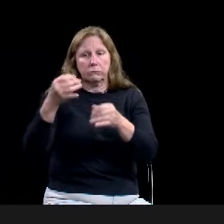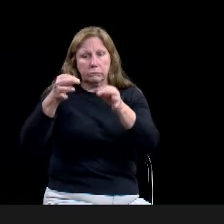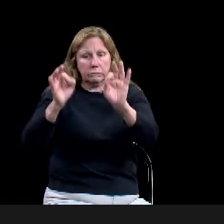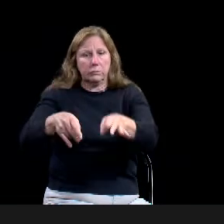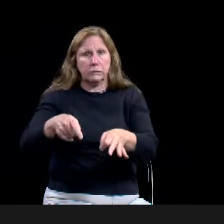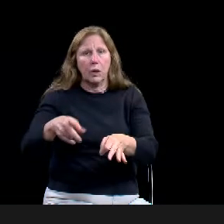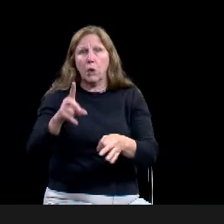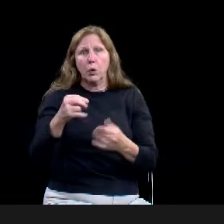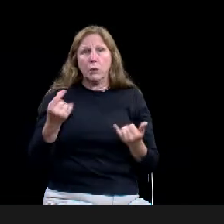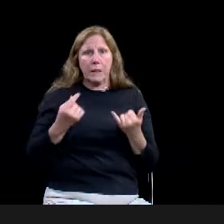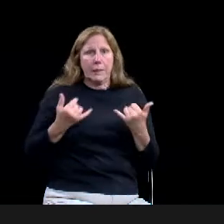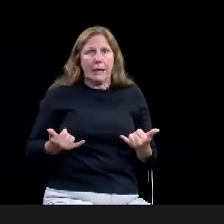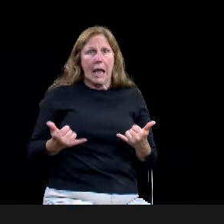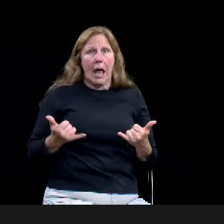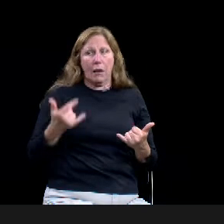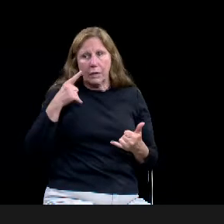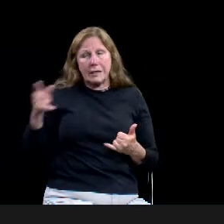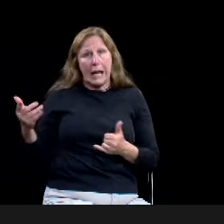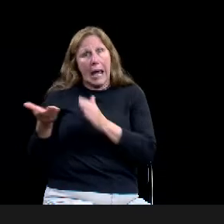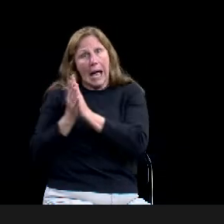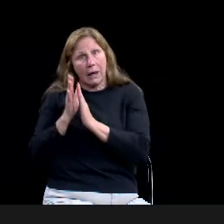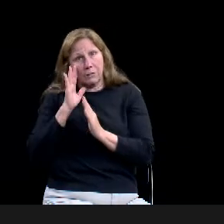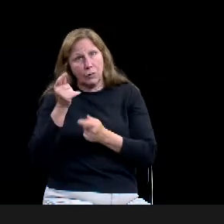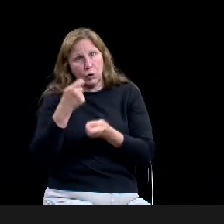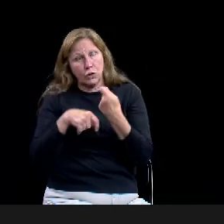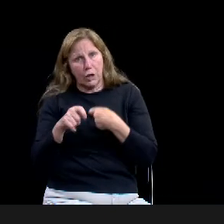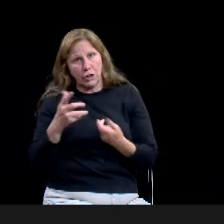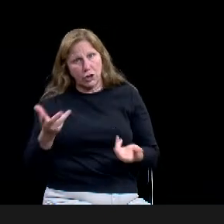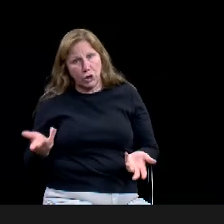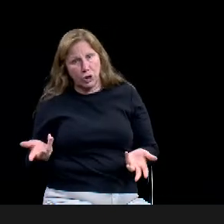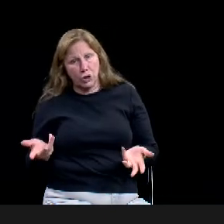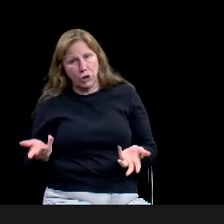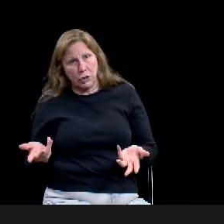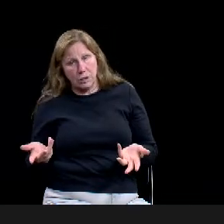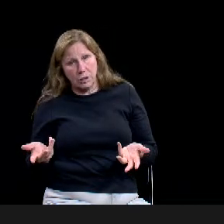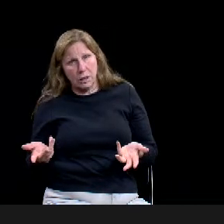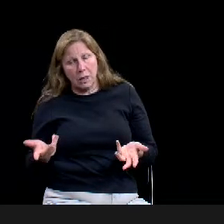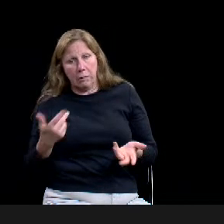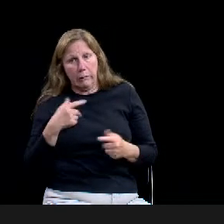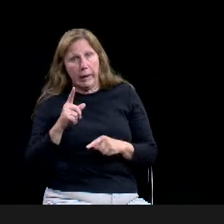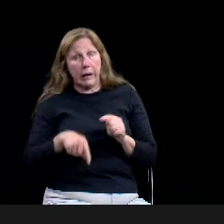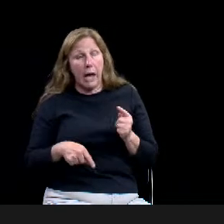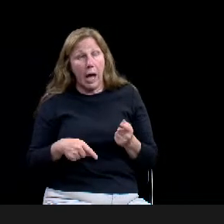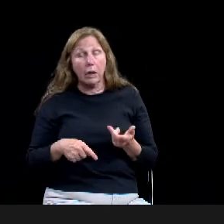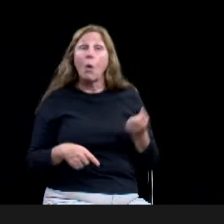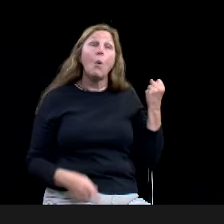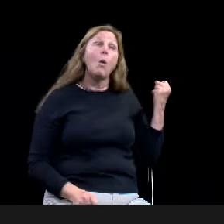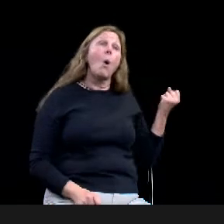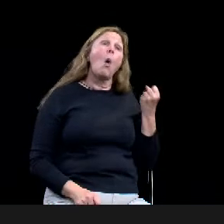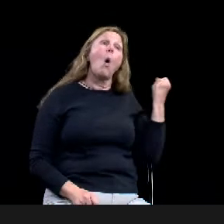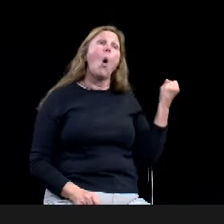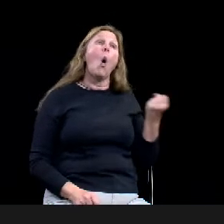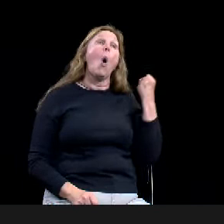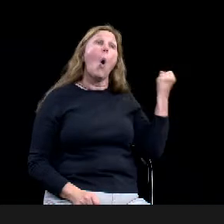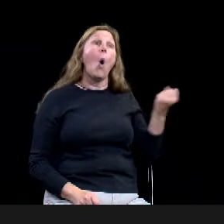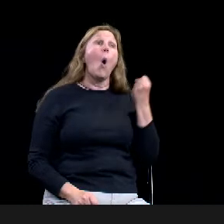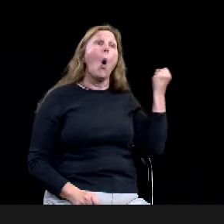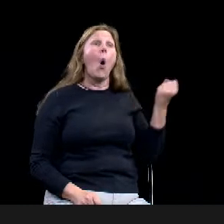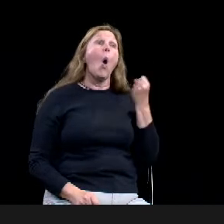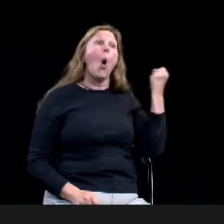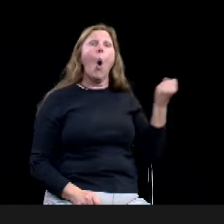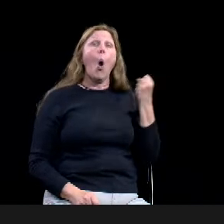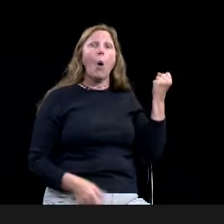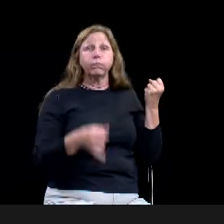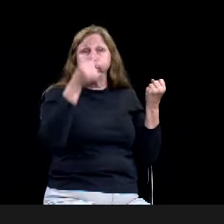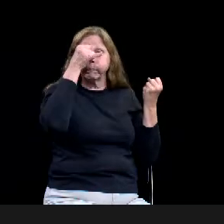indefinitely. I, we would need to have some sort of, uh, you know, if we take action to continue it, it would need to